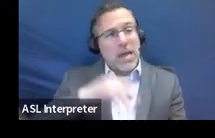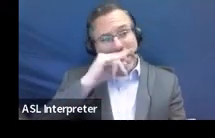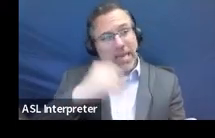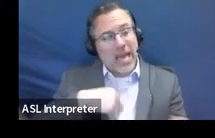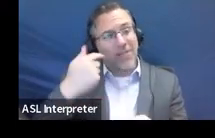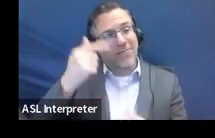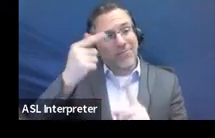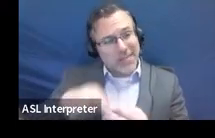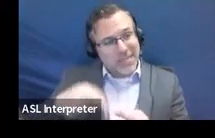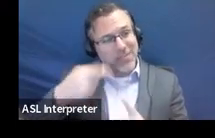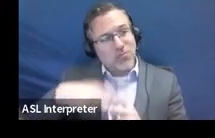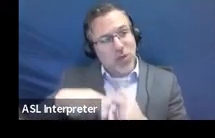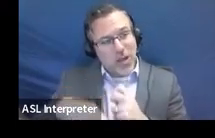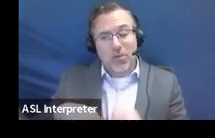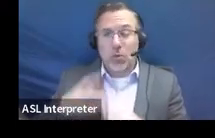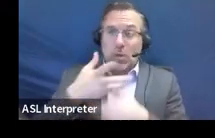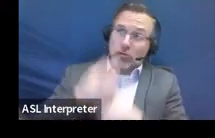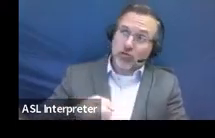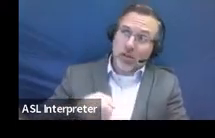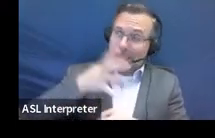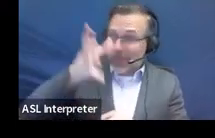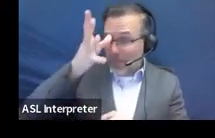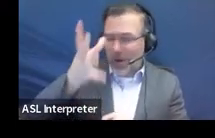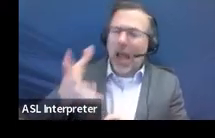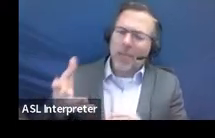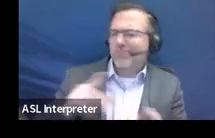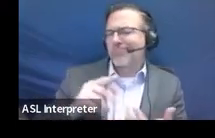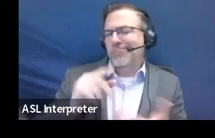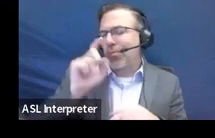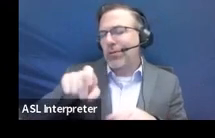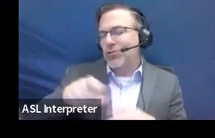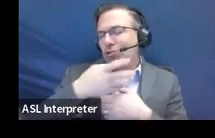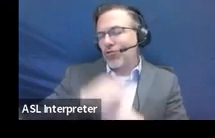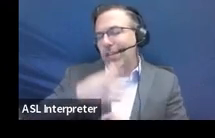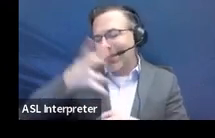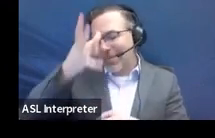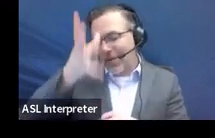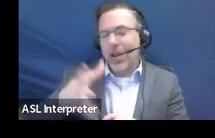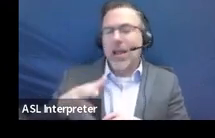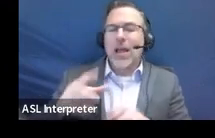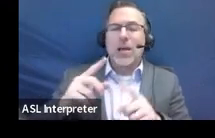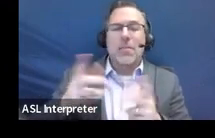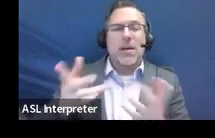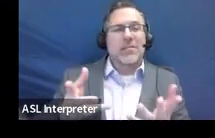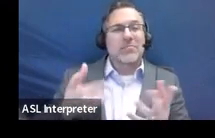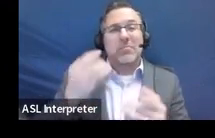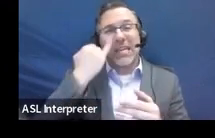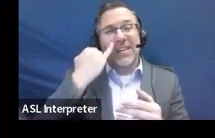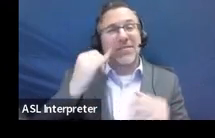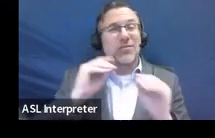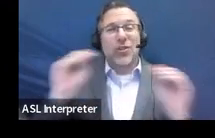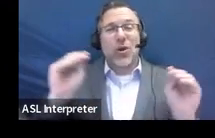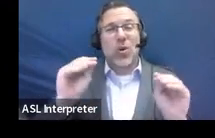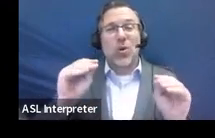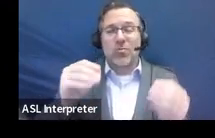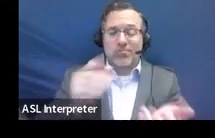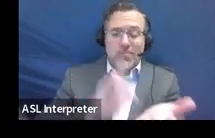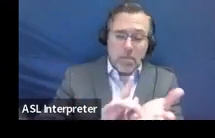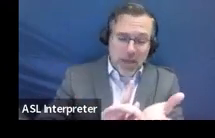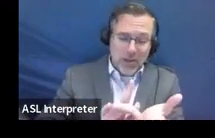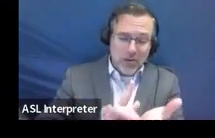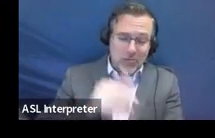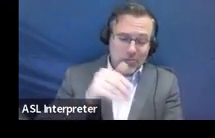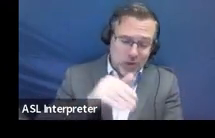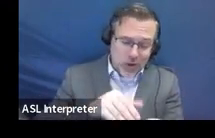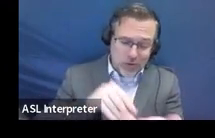We're believing the parent. I'm not saying that we're not to believe the parent, but you know, there's no, so I was just making sure that if we're saying that